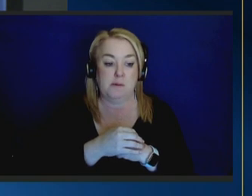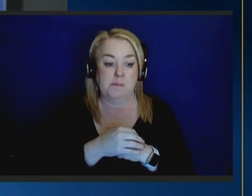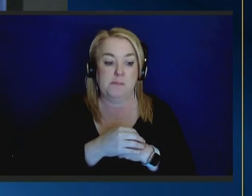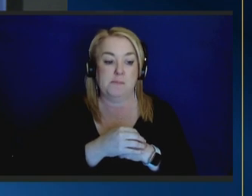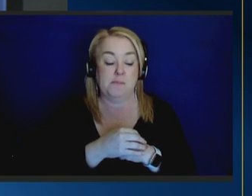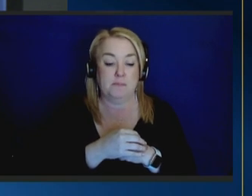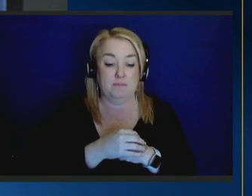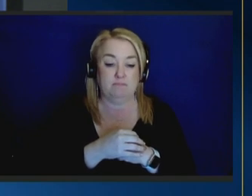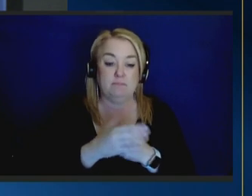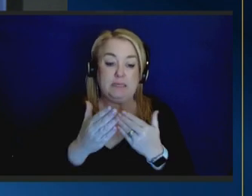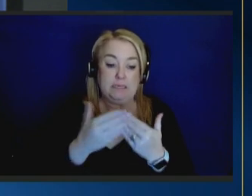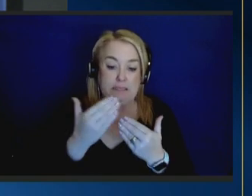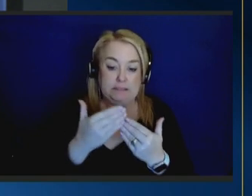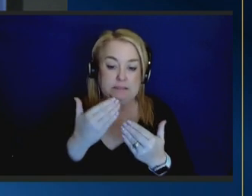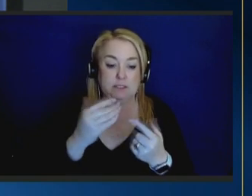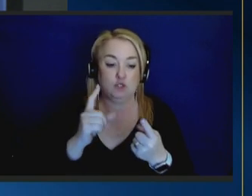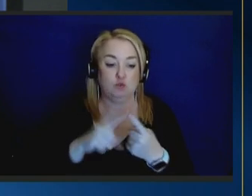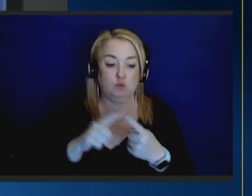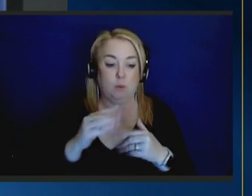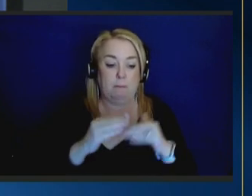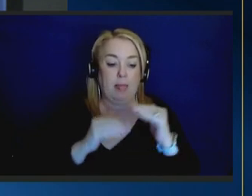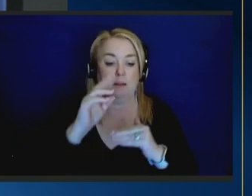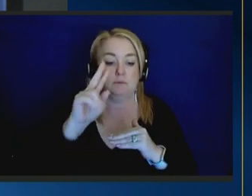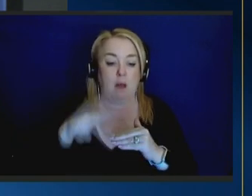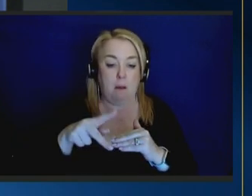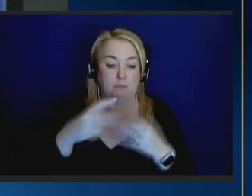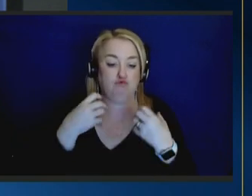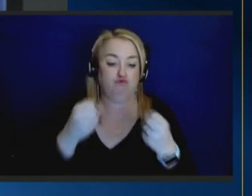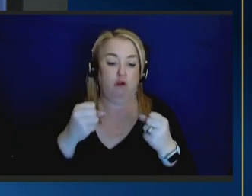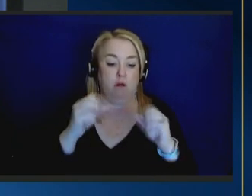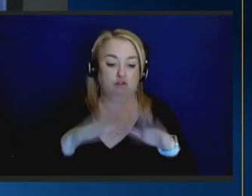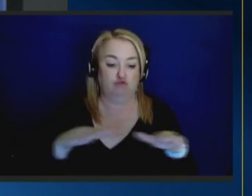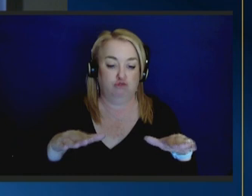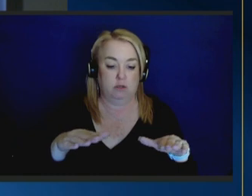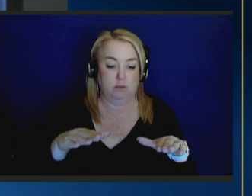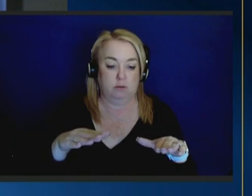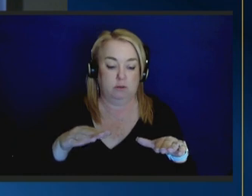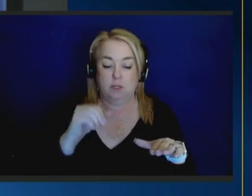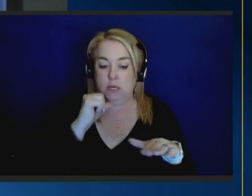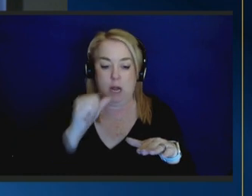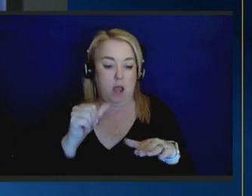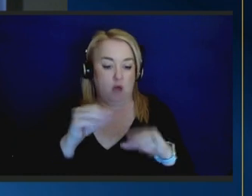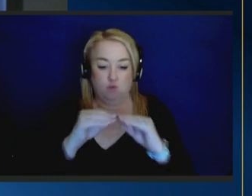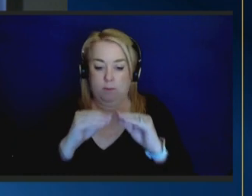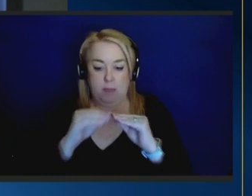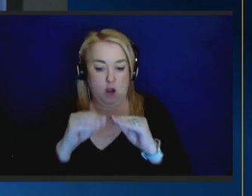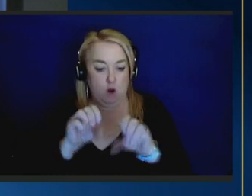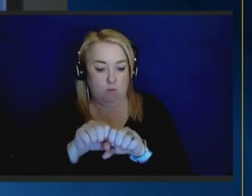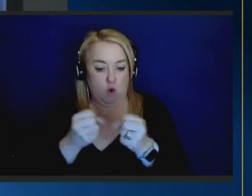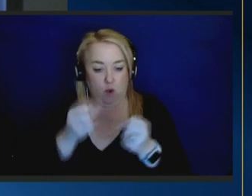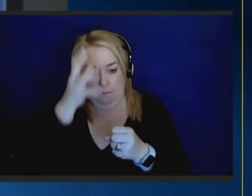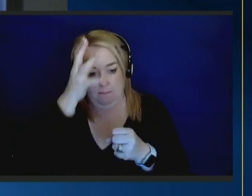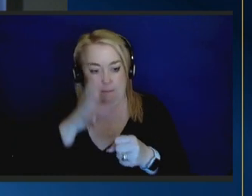easier to build strong children than to repair broken men and men and women